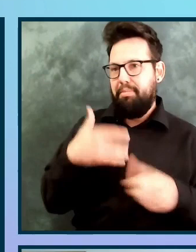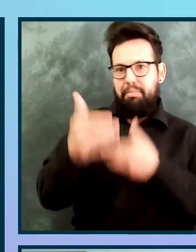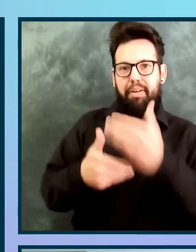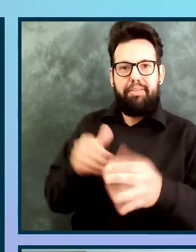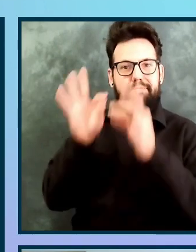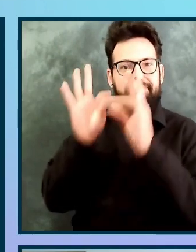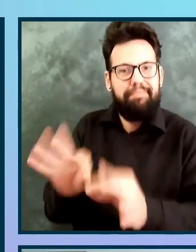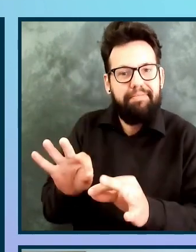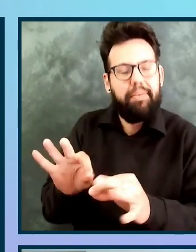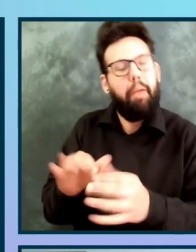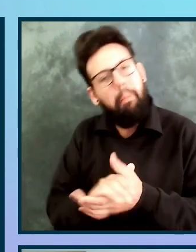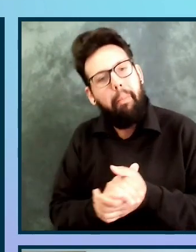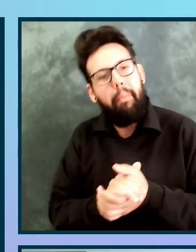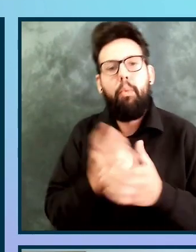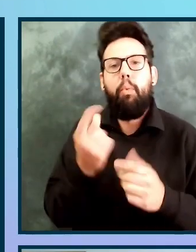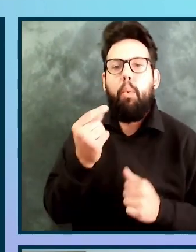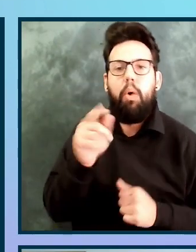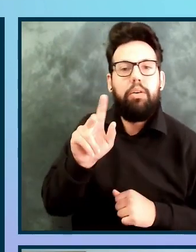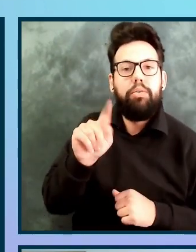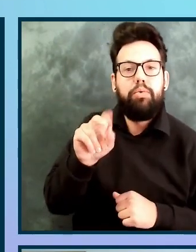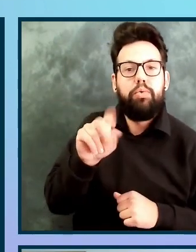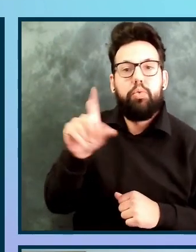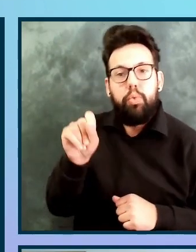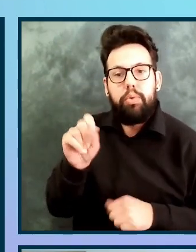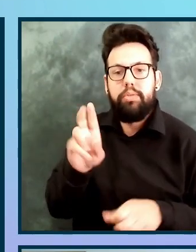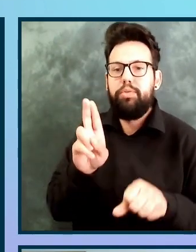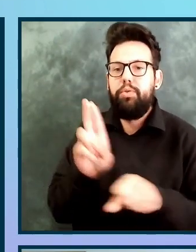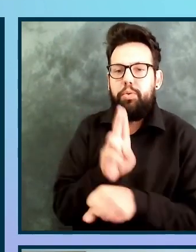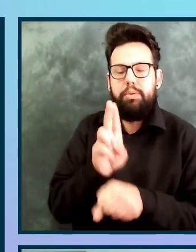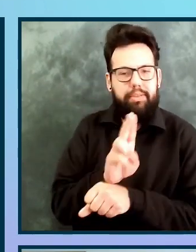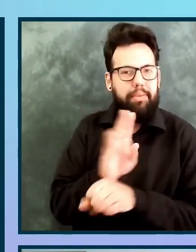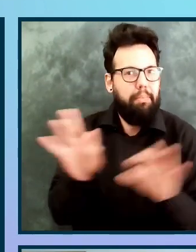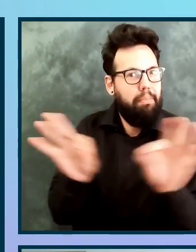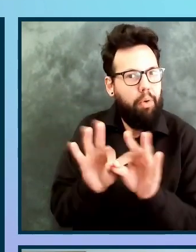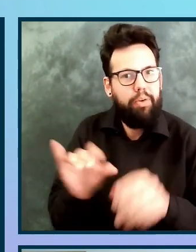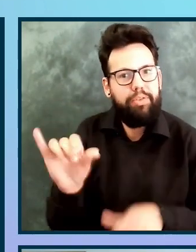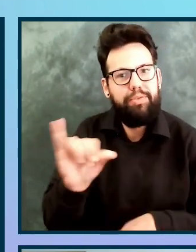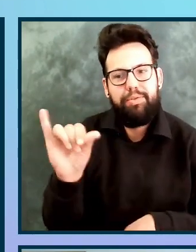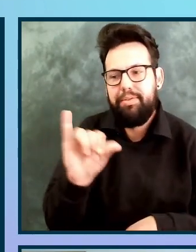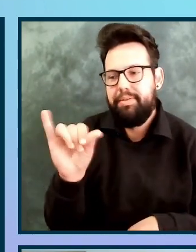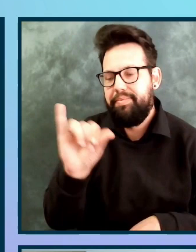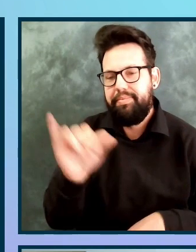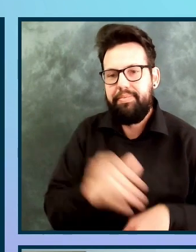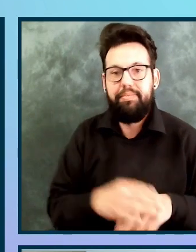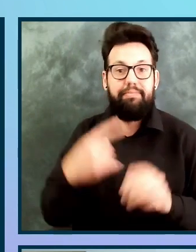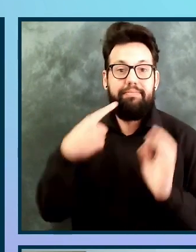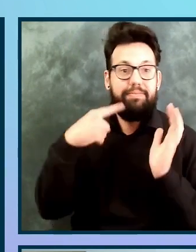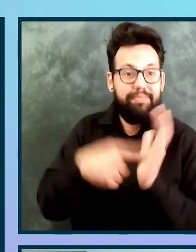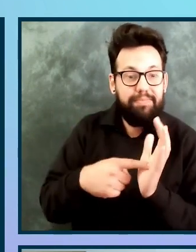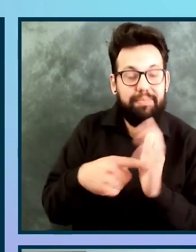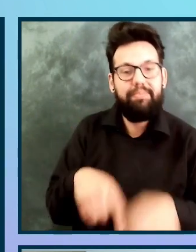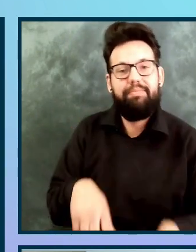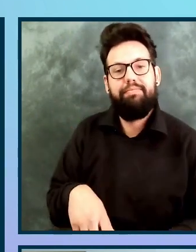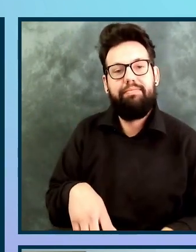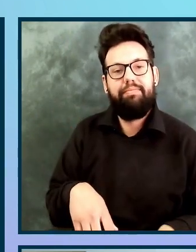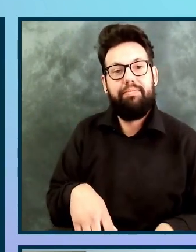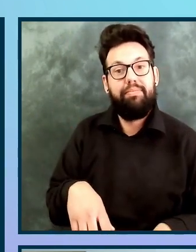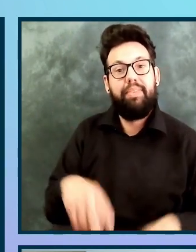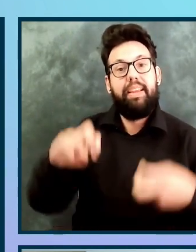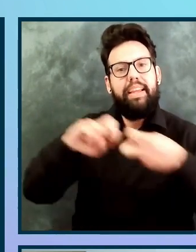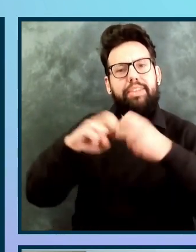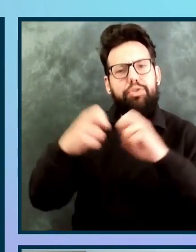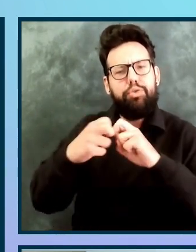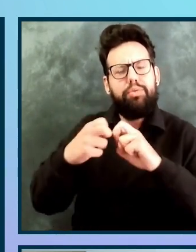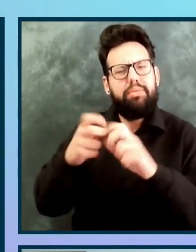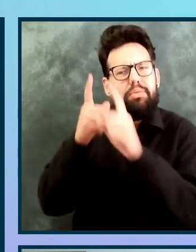tool usage is also important. So it's making sure that the issues are going down, but it's also